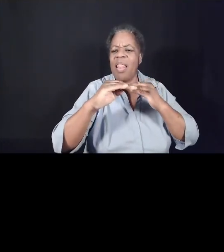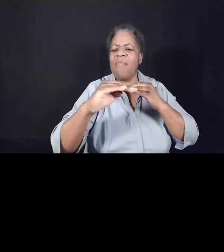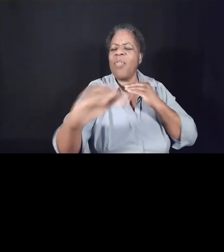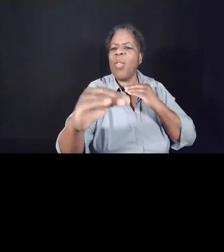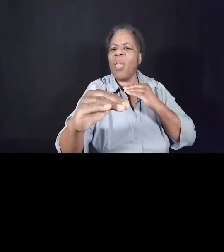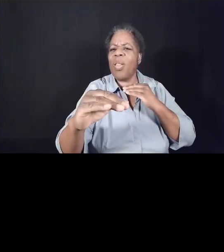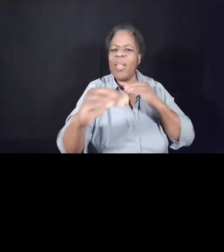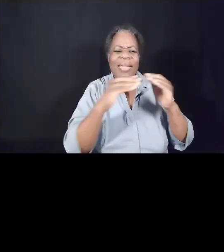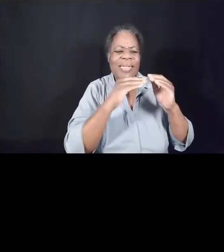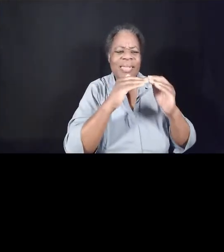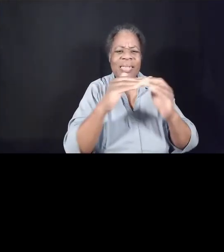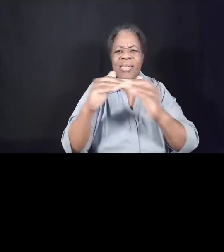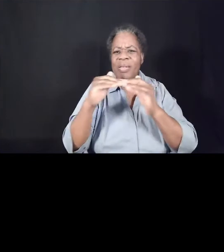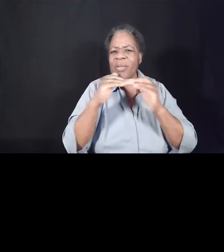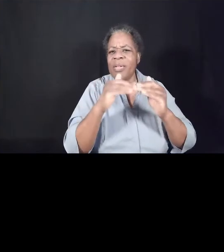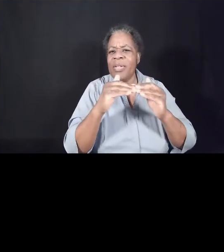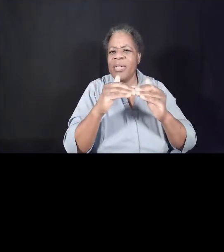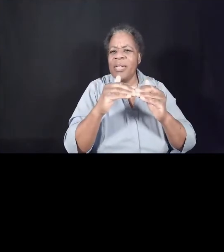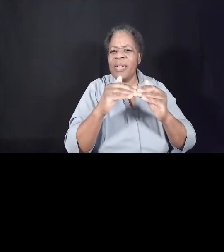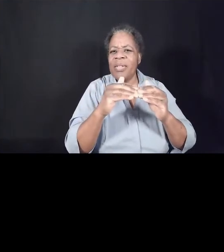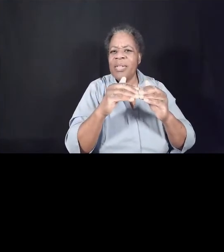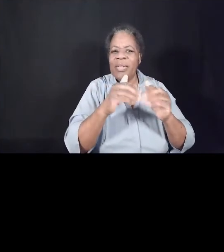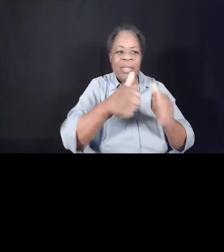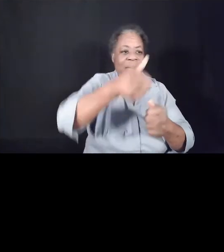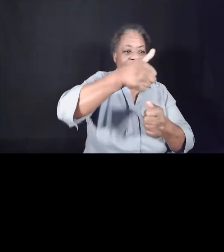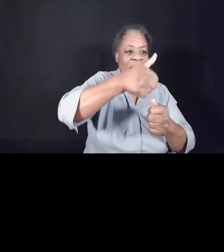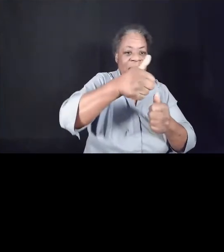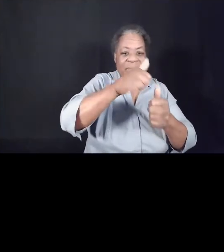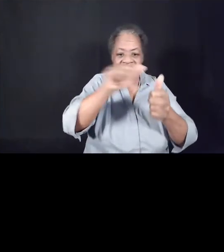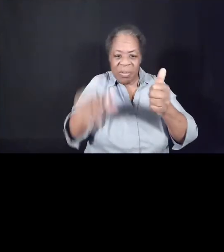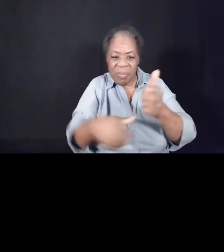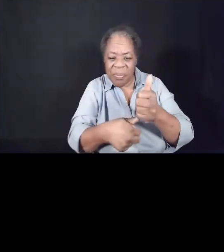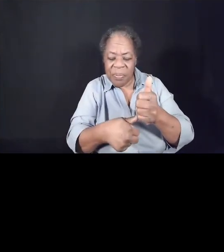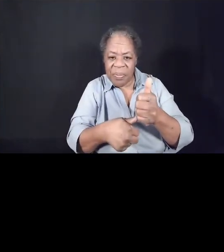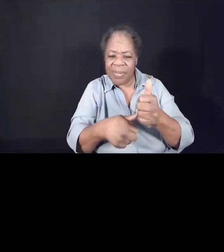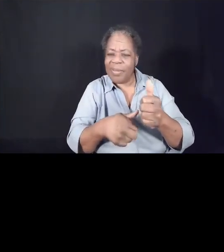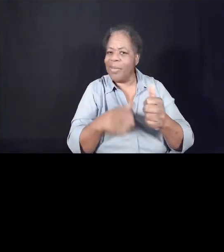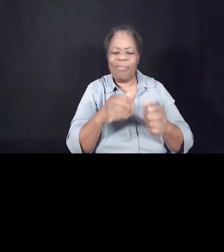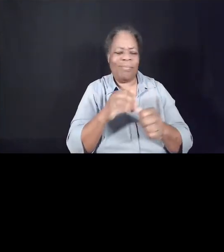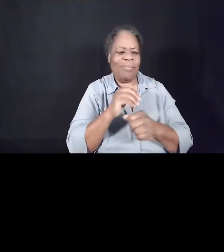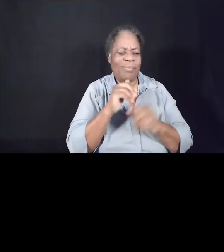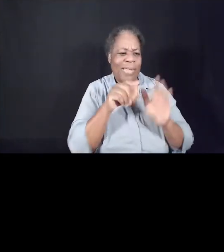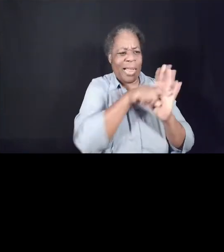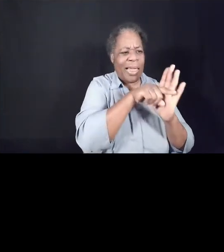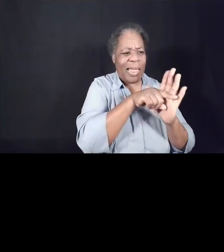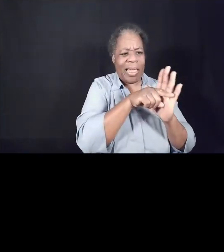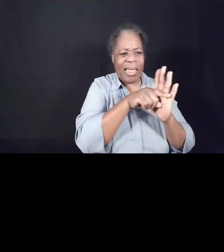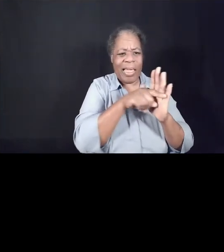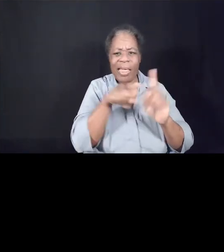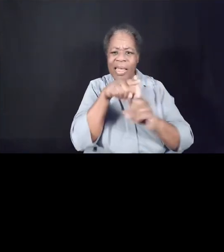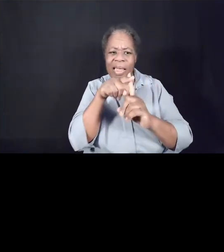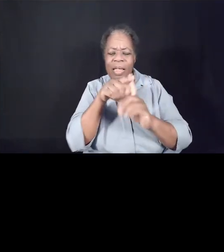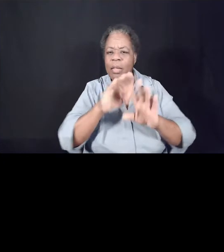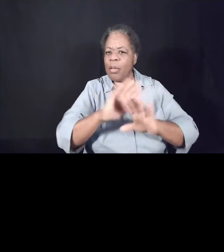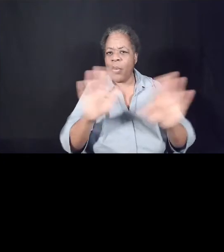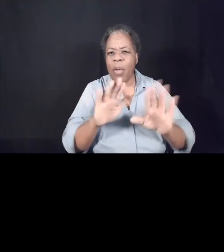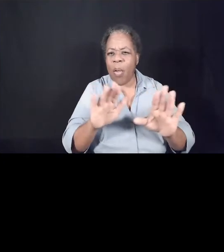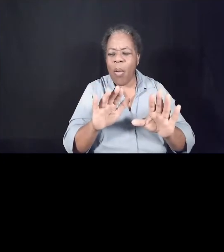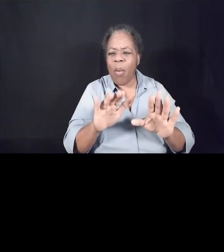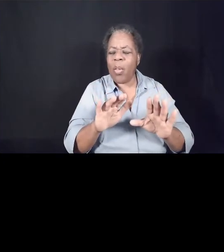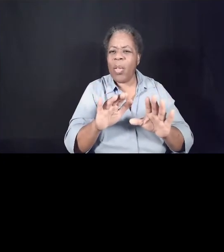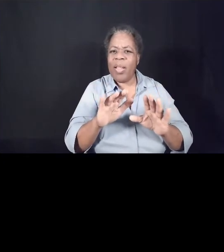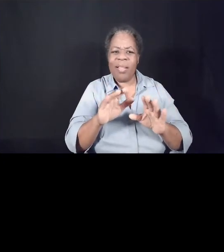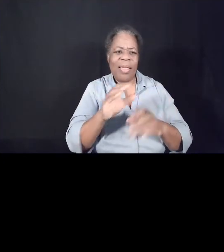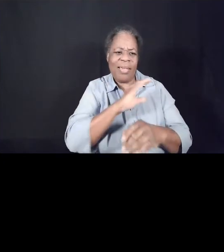It means no one is advantaged or disadvantaged because of some arbitrary characteristic, like the color of their skin,